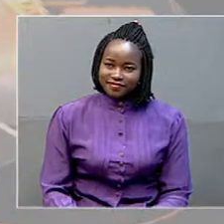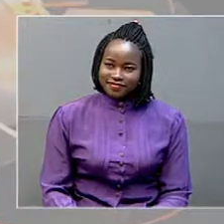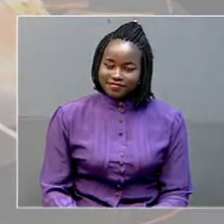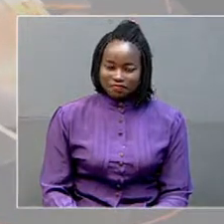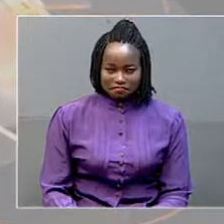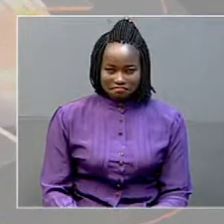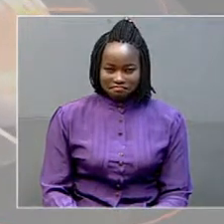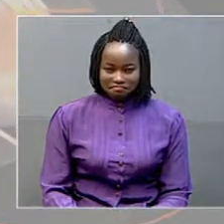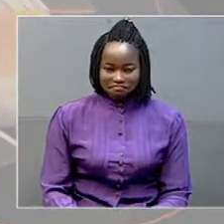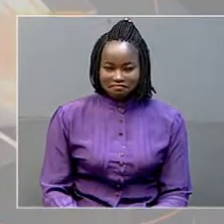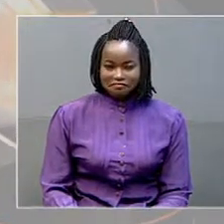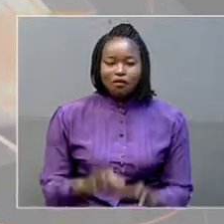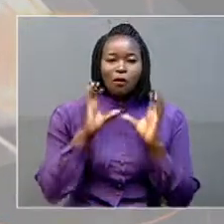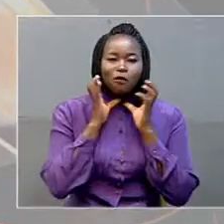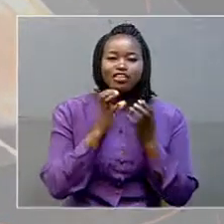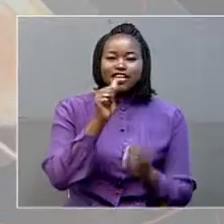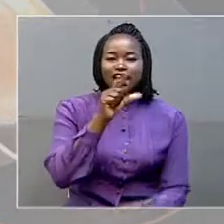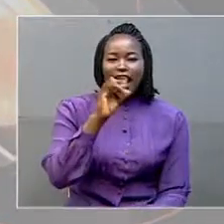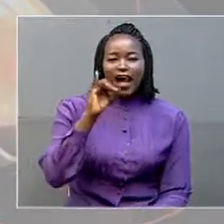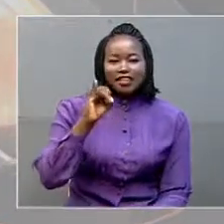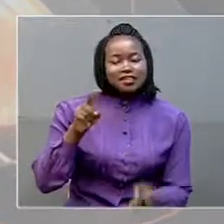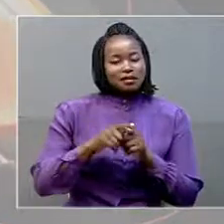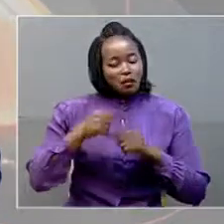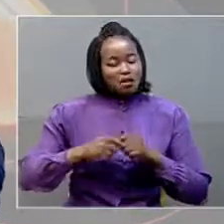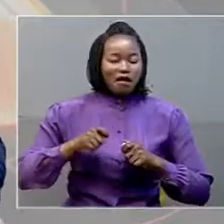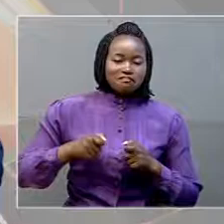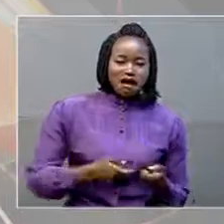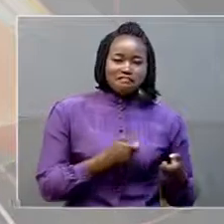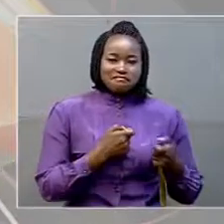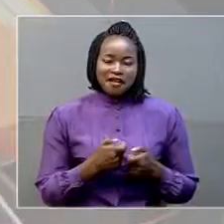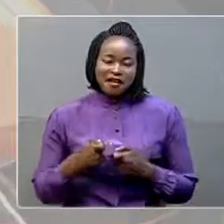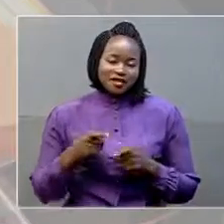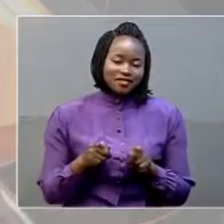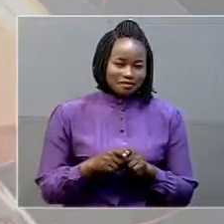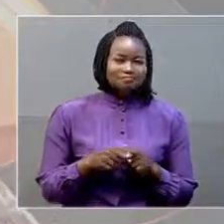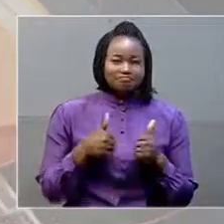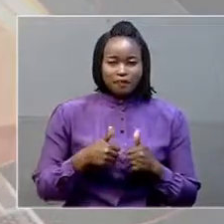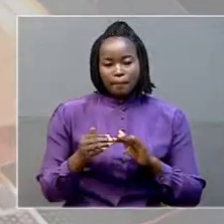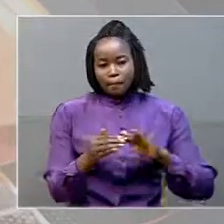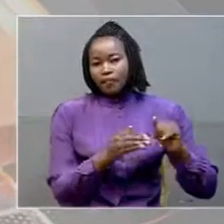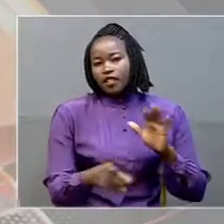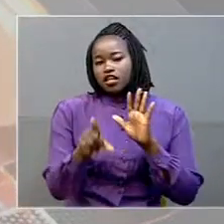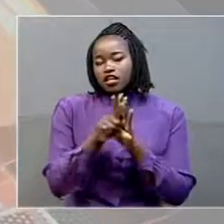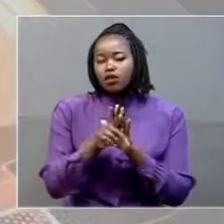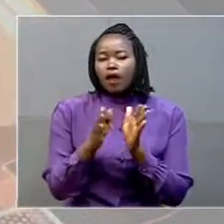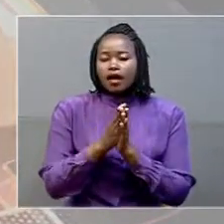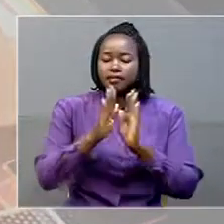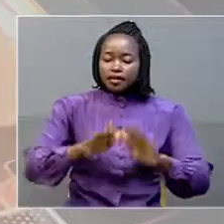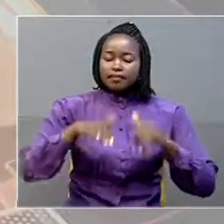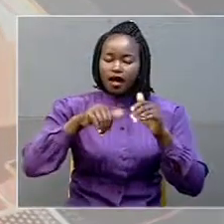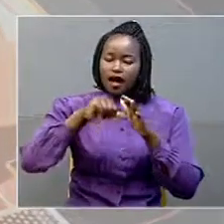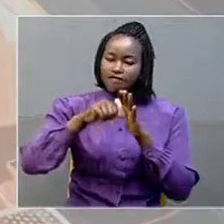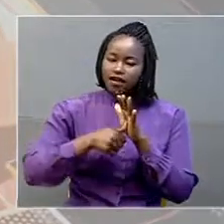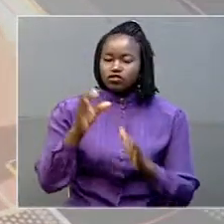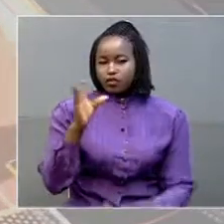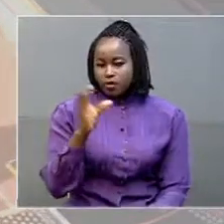General Moses Ali, they are taking to the floor. The evening that was. The Legal and Parliamentary Affairs Committee of Parliament has endorsed